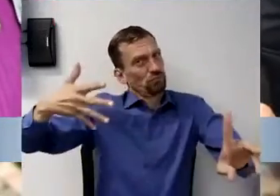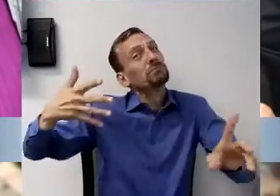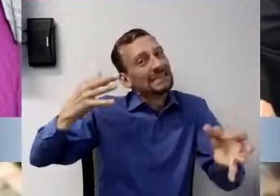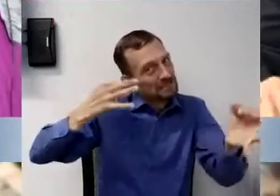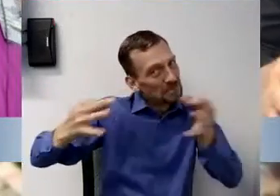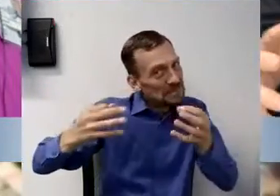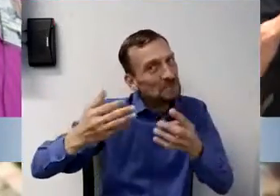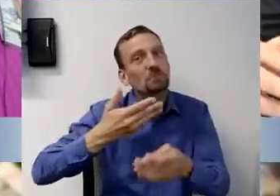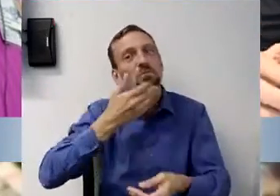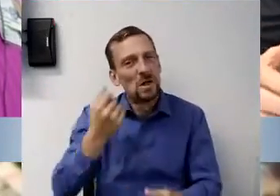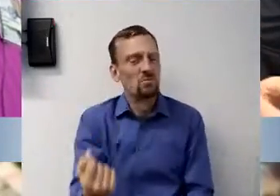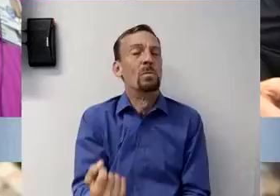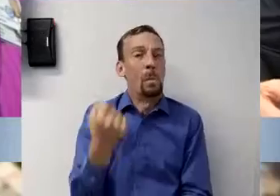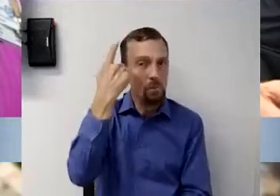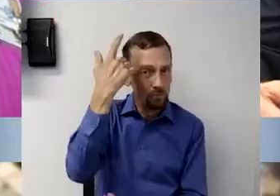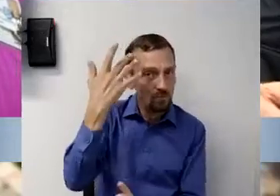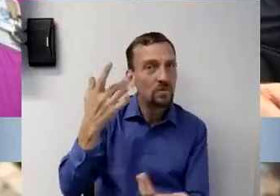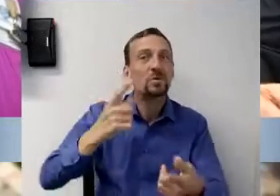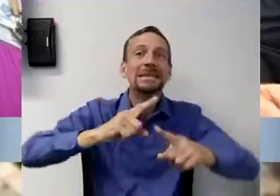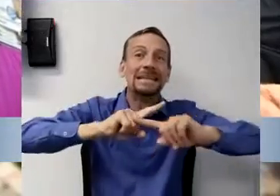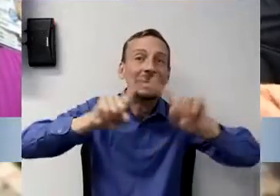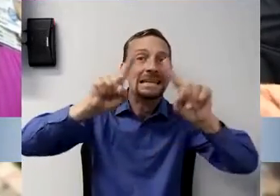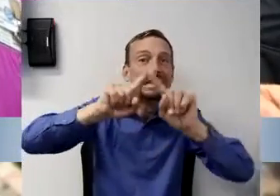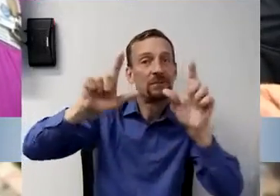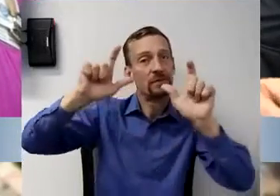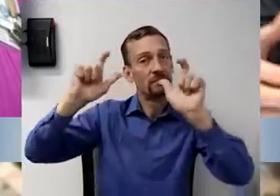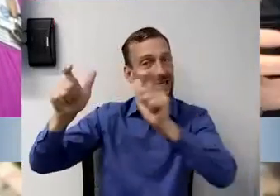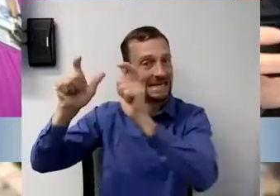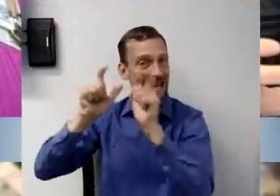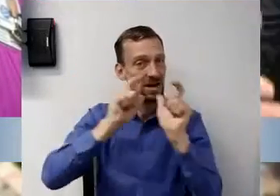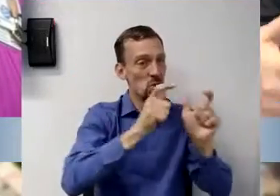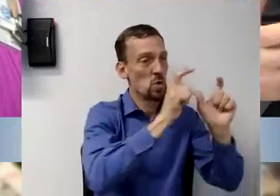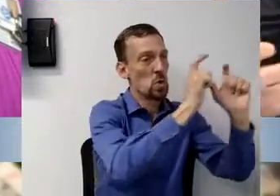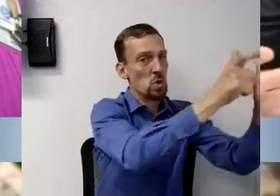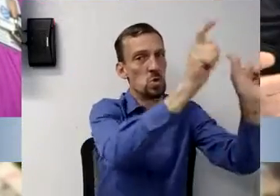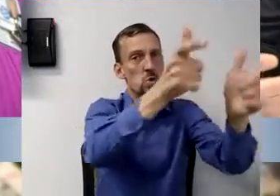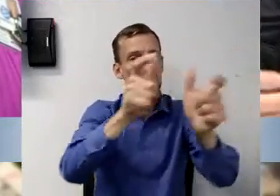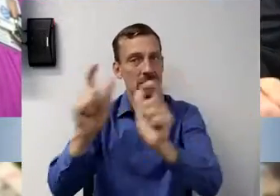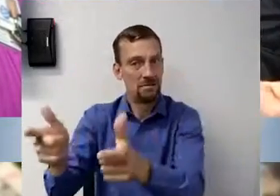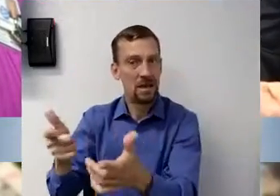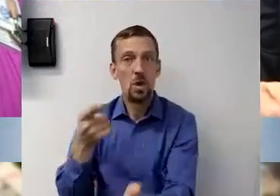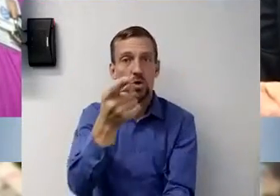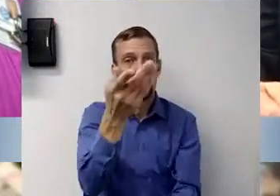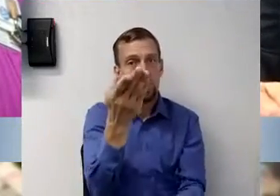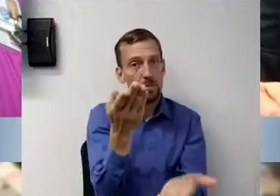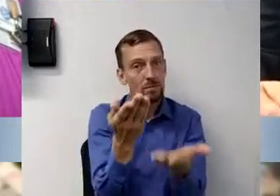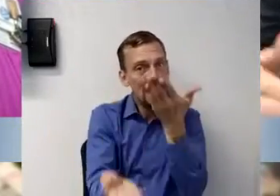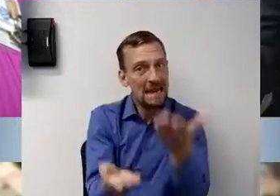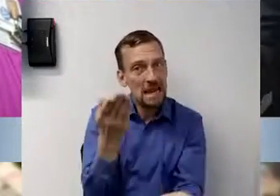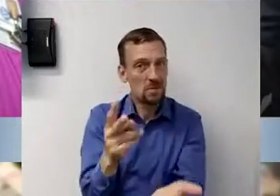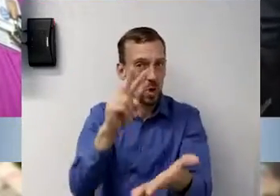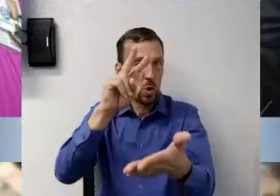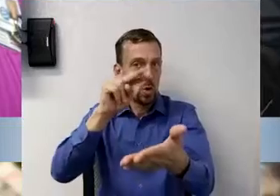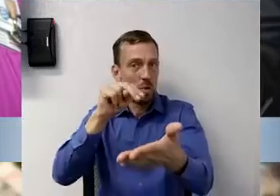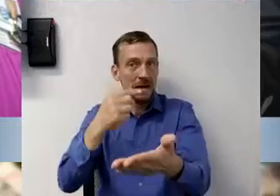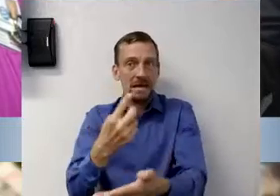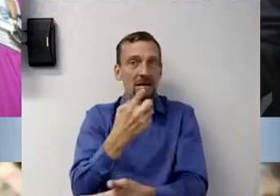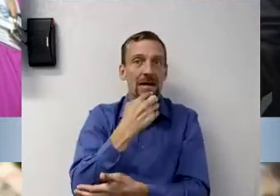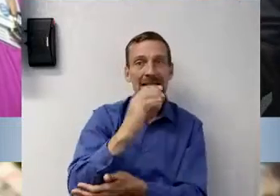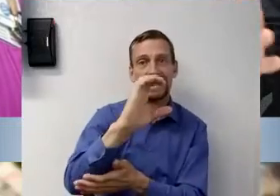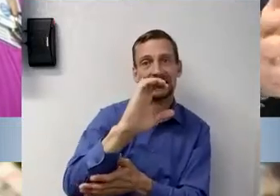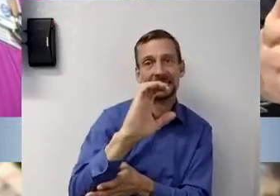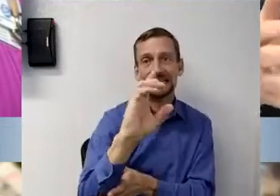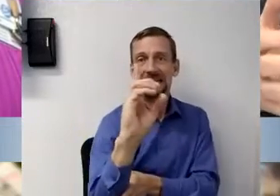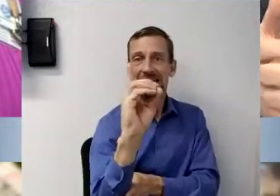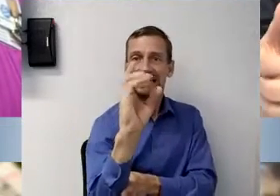again, there are different categories. So, and you may have read this recently, too, that the CDC and